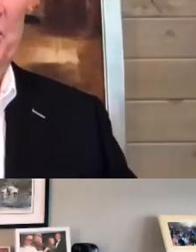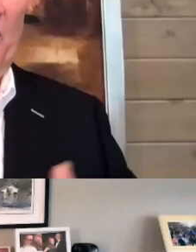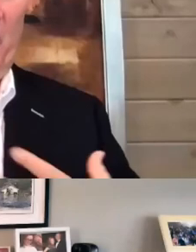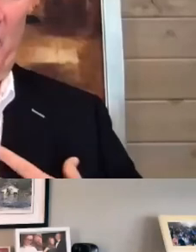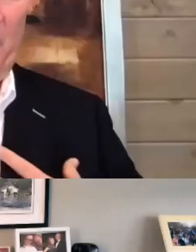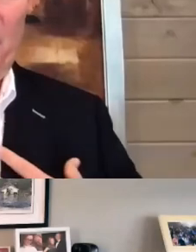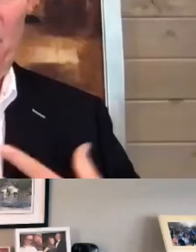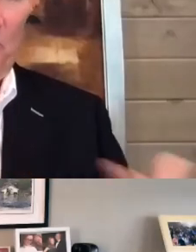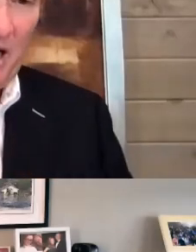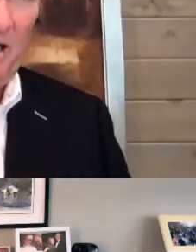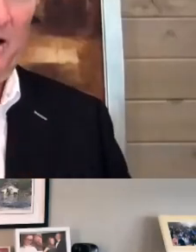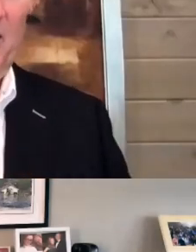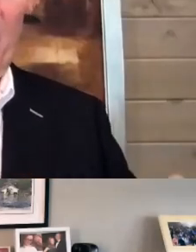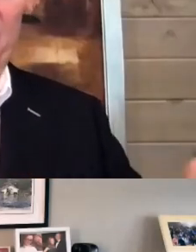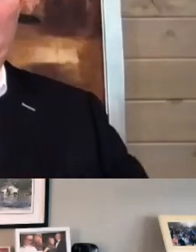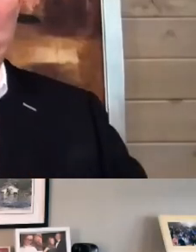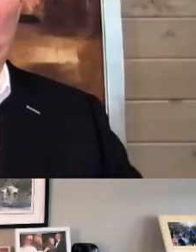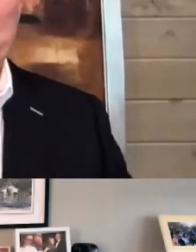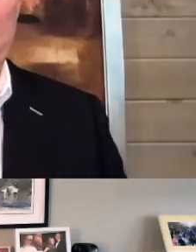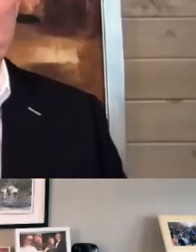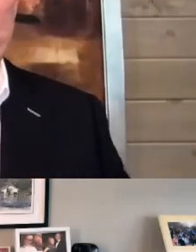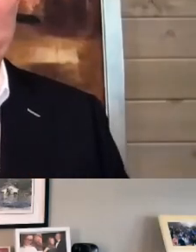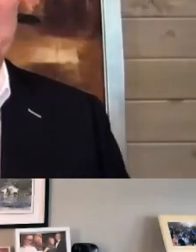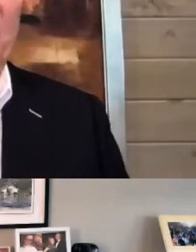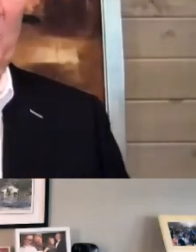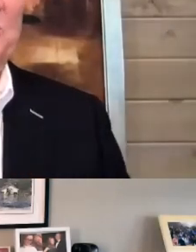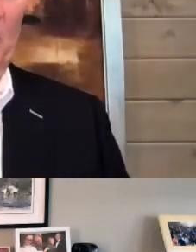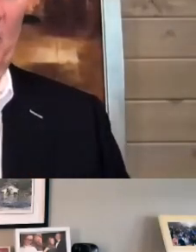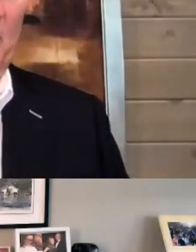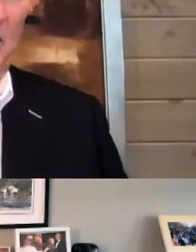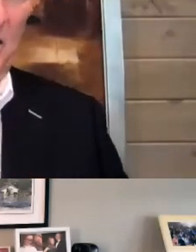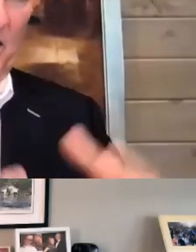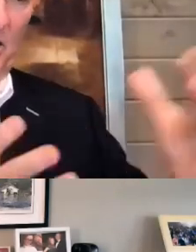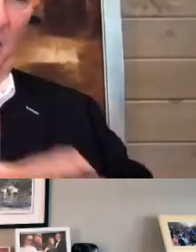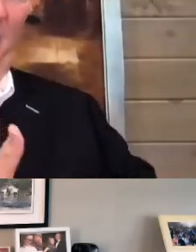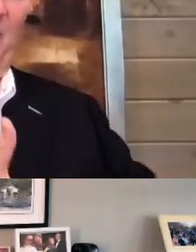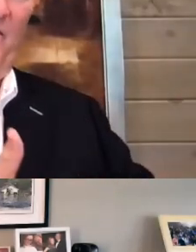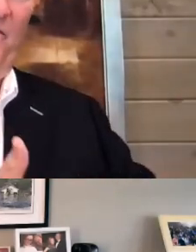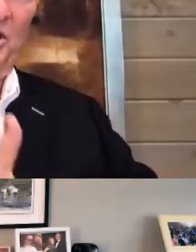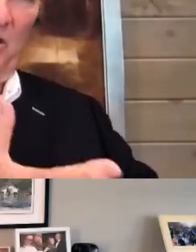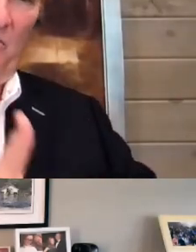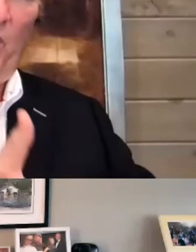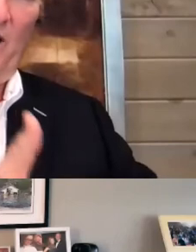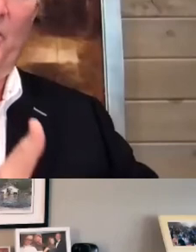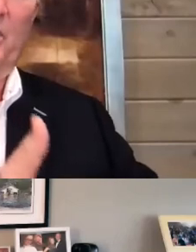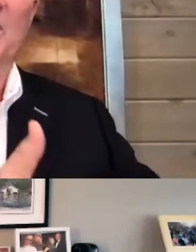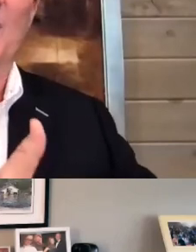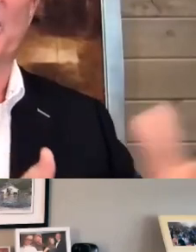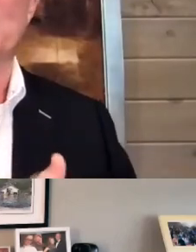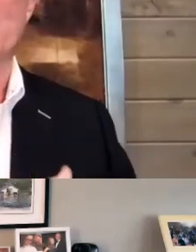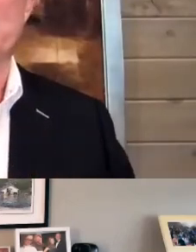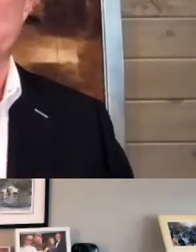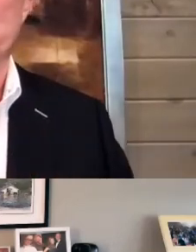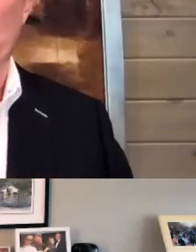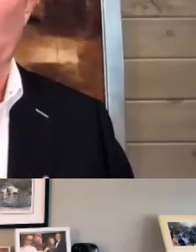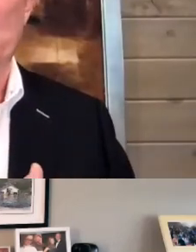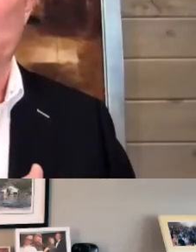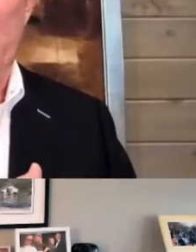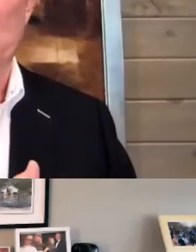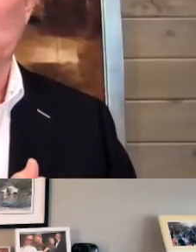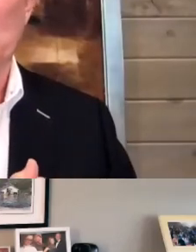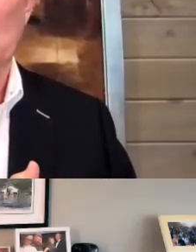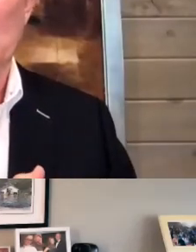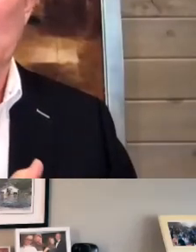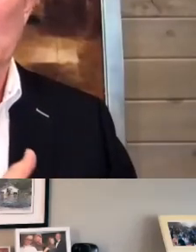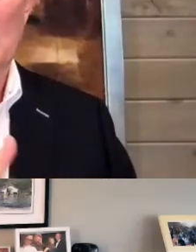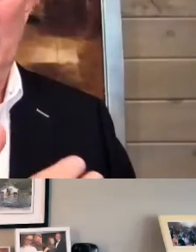has to start. And for me, I think it starts with each of us individually to have that vision of whatever the topic might be that we want to go